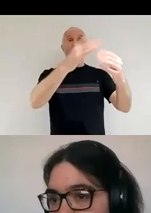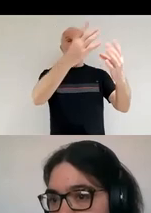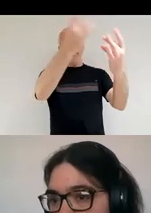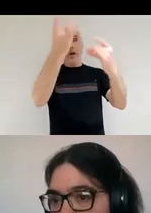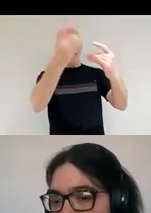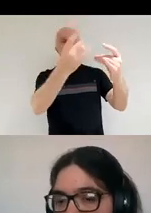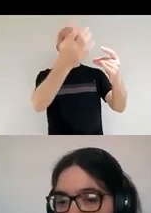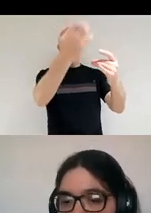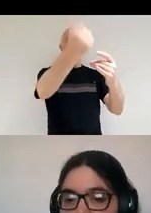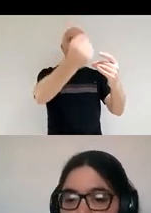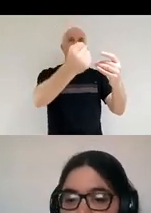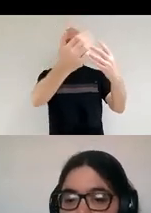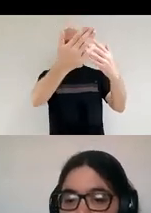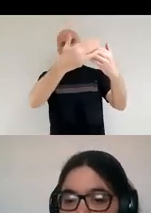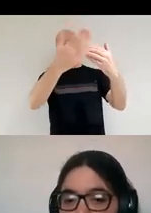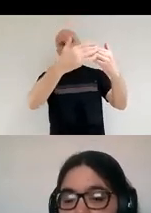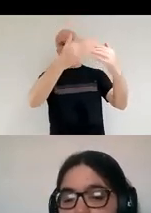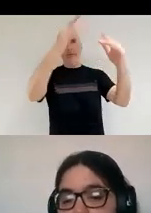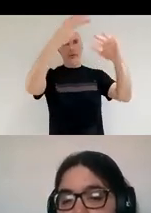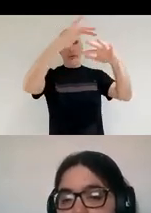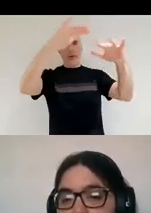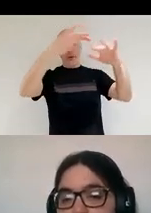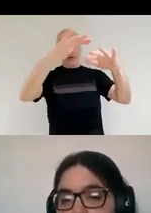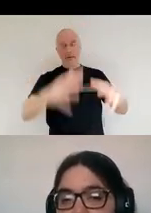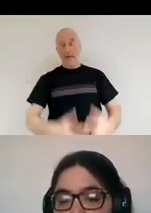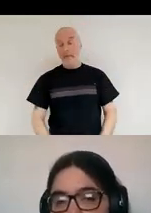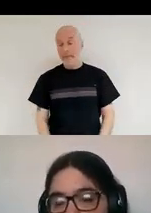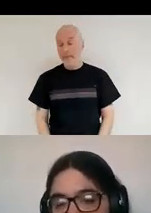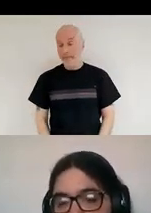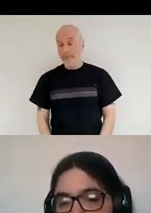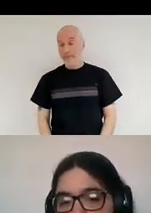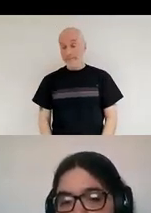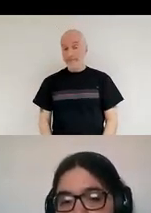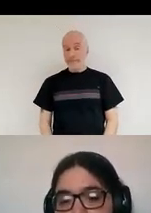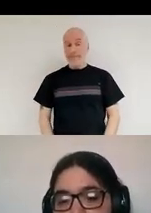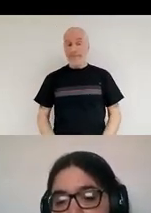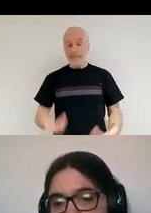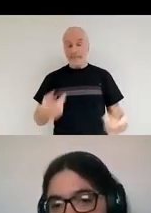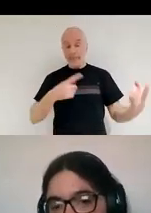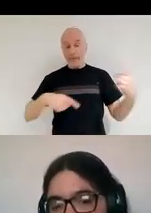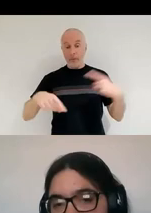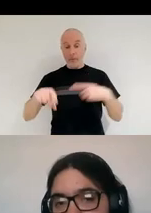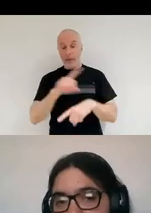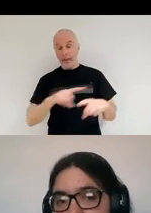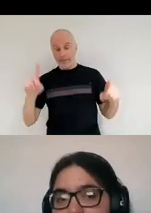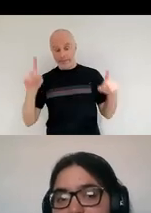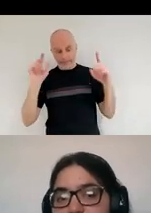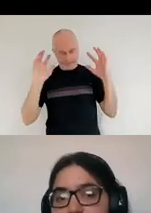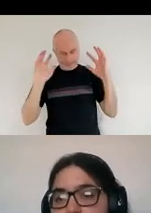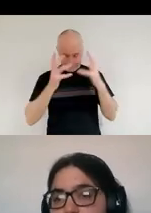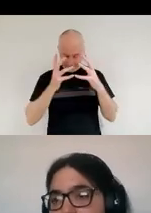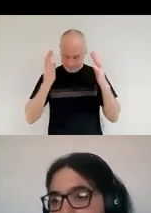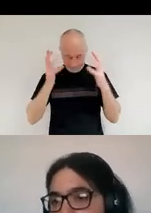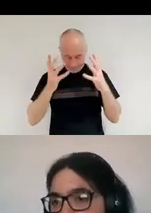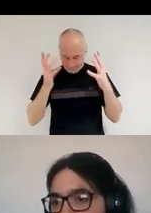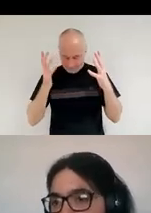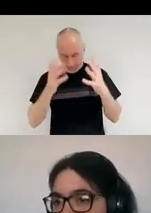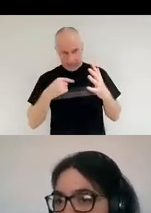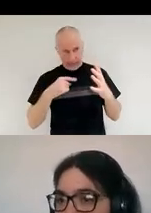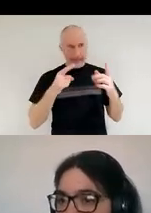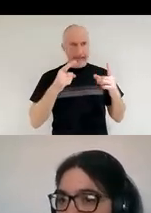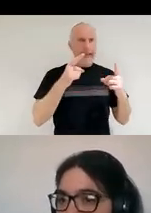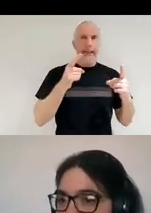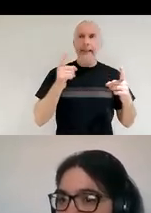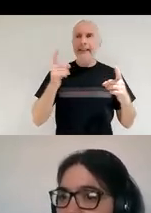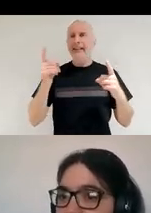dust. Um, so we were even slightly worried when we were looking at this very dusty galaxies that we were trying, we